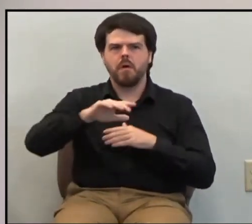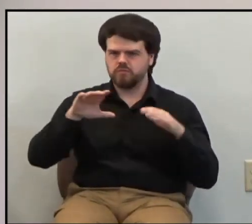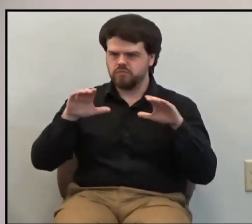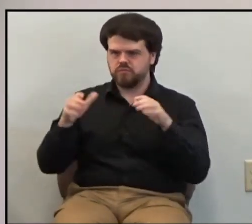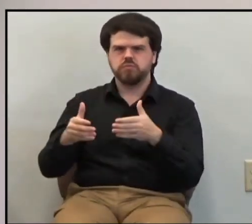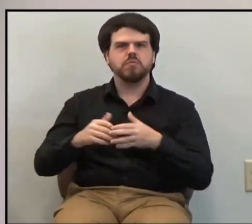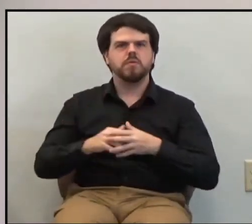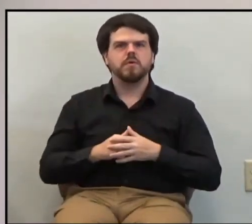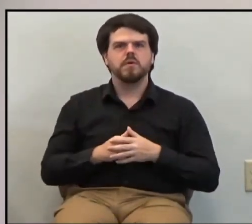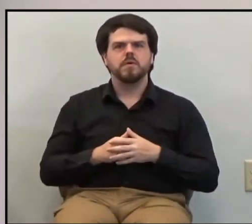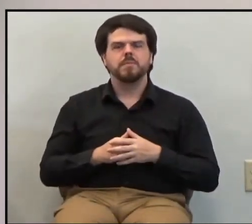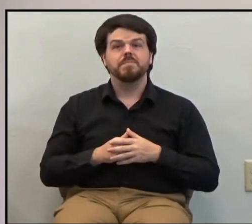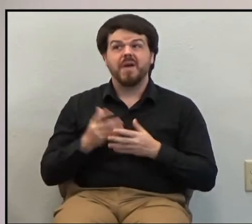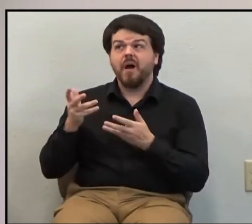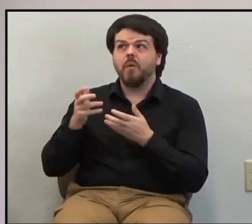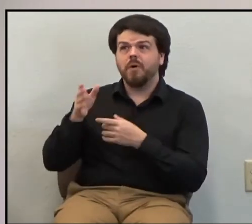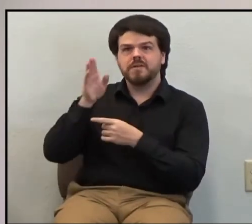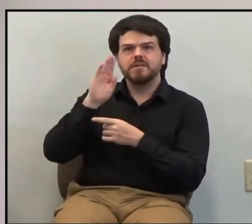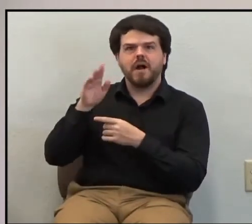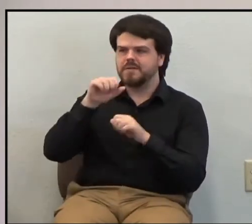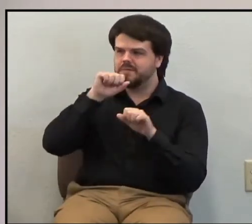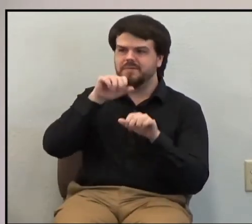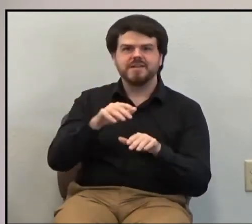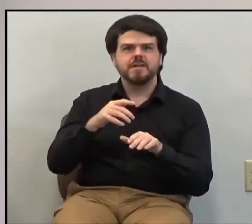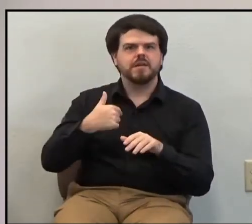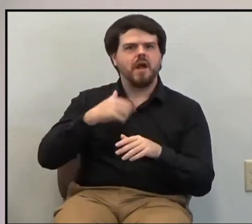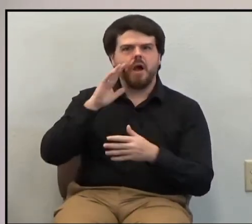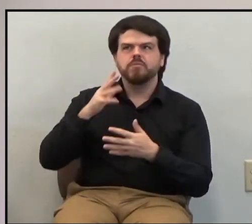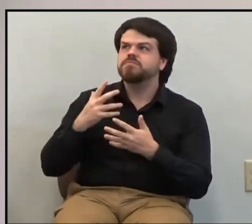I want God's blessing, and I'm going to get it.